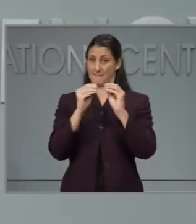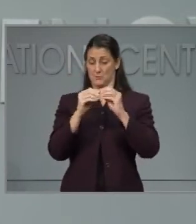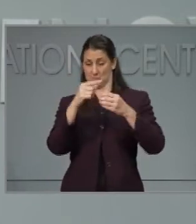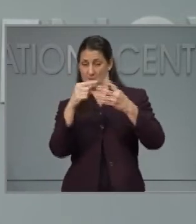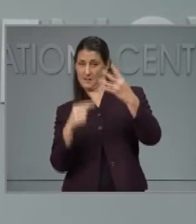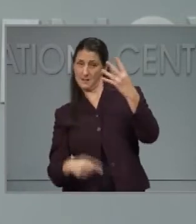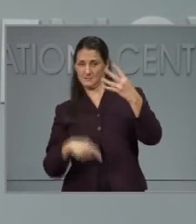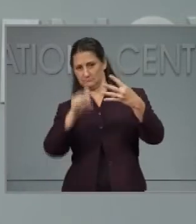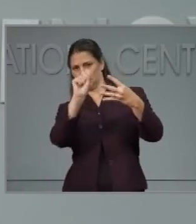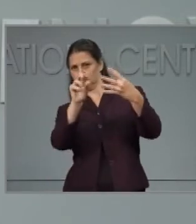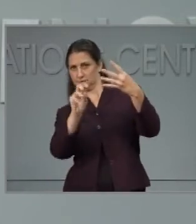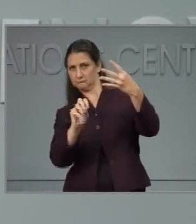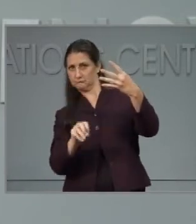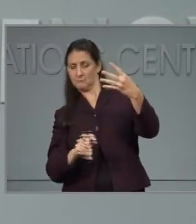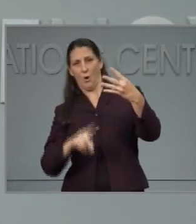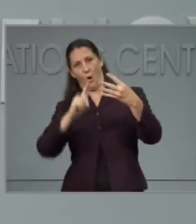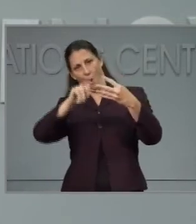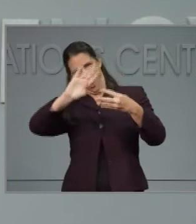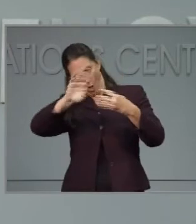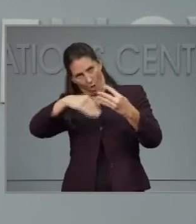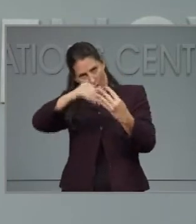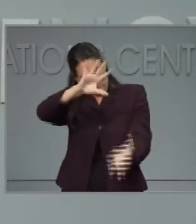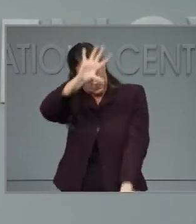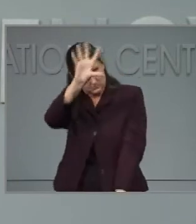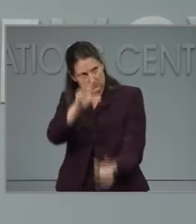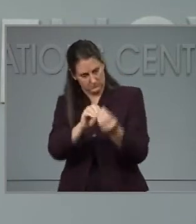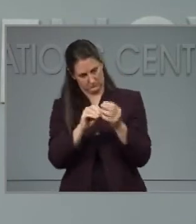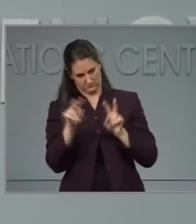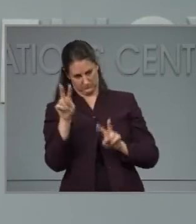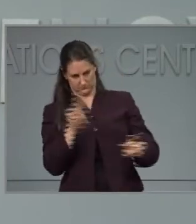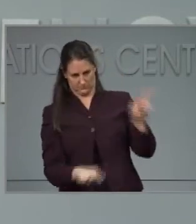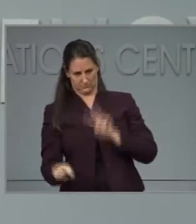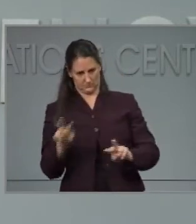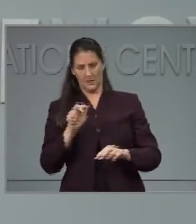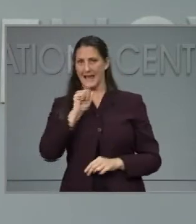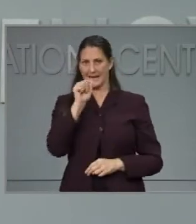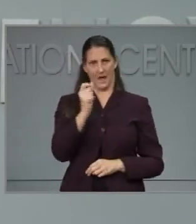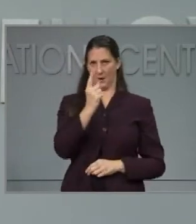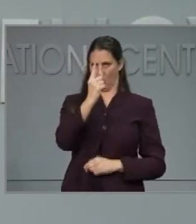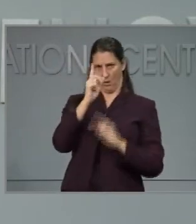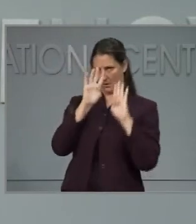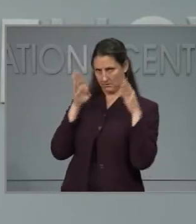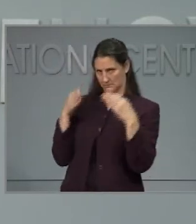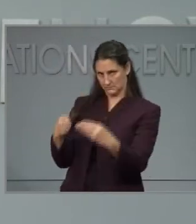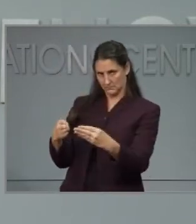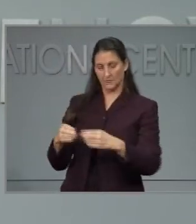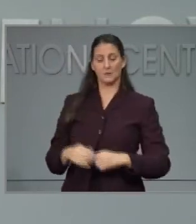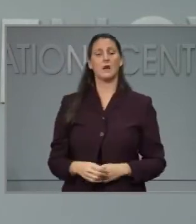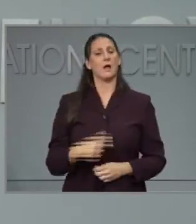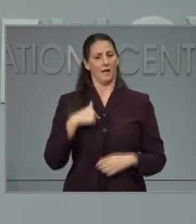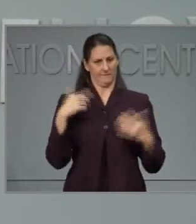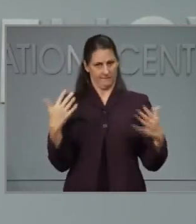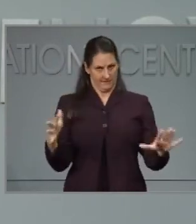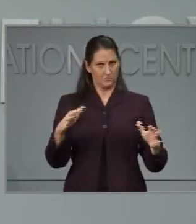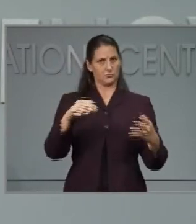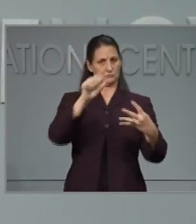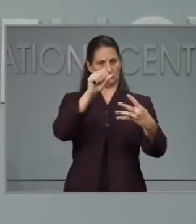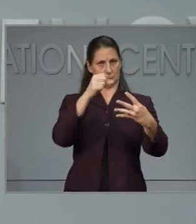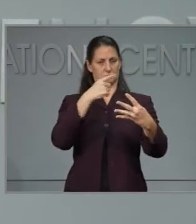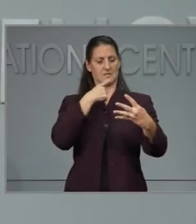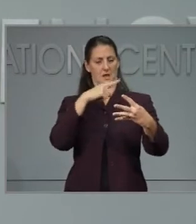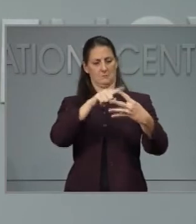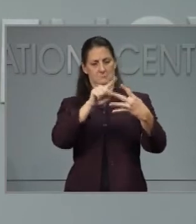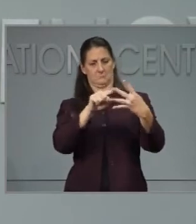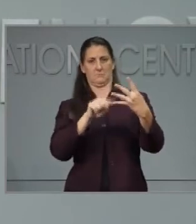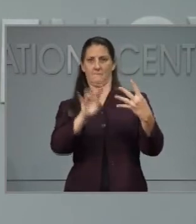consider as we make decisions. And as I went through earlier, we look at four metrics. And we see some positive